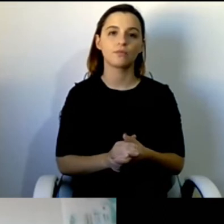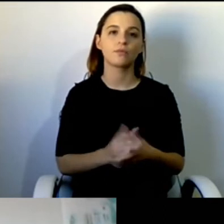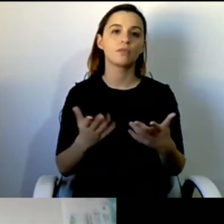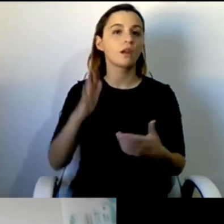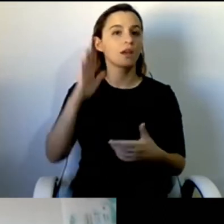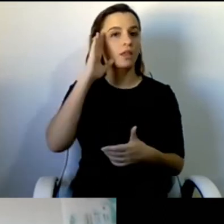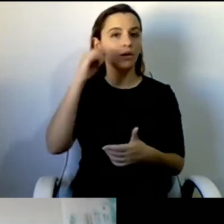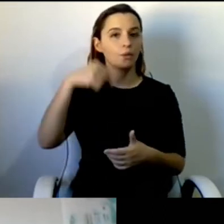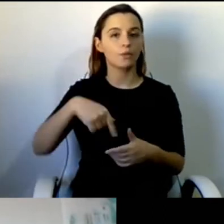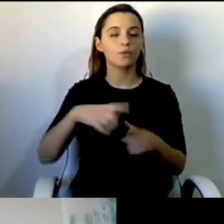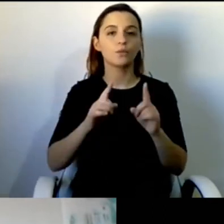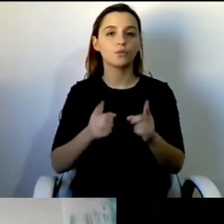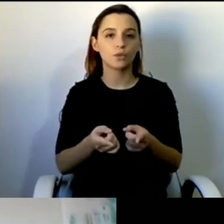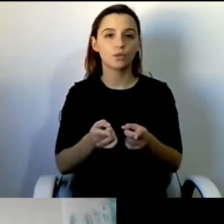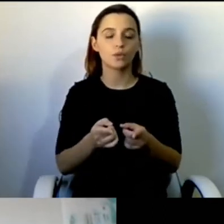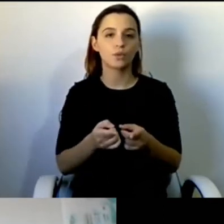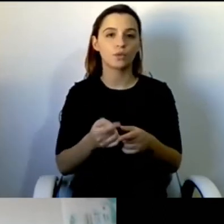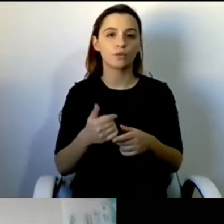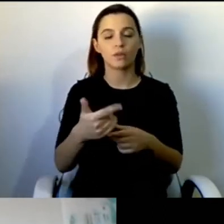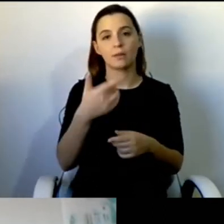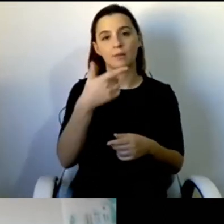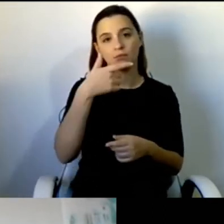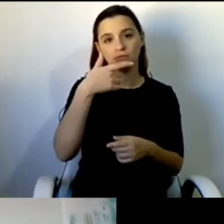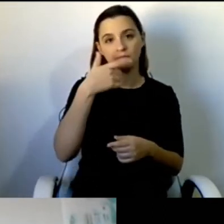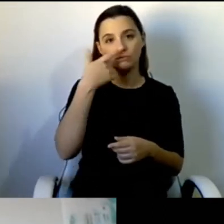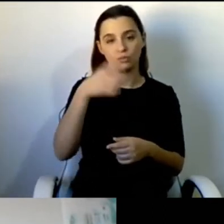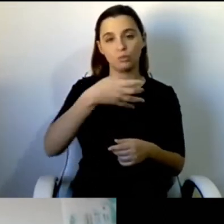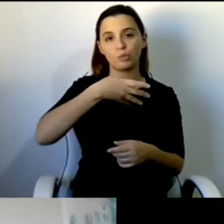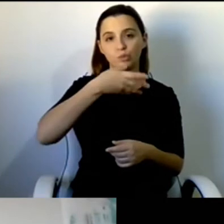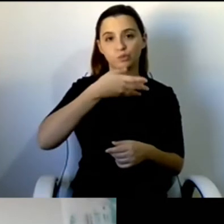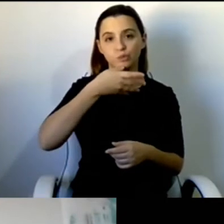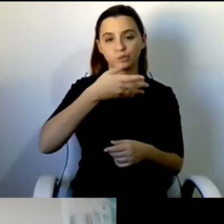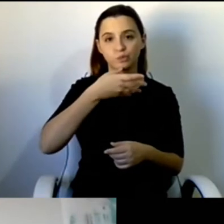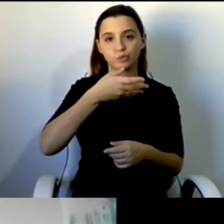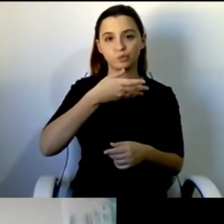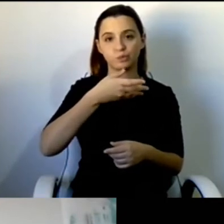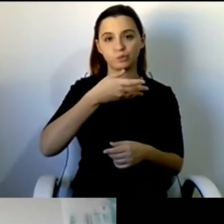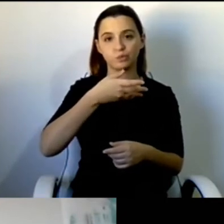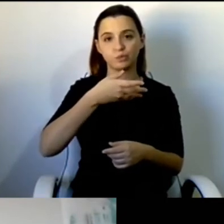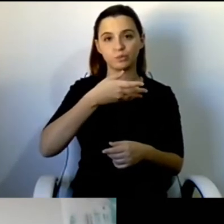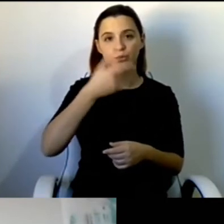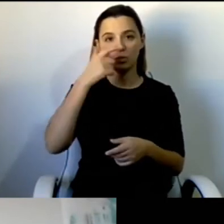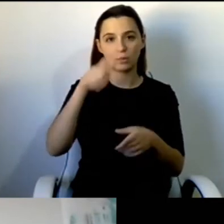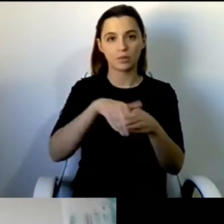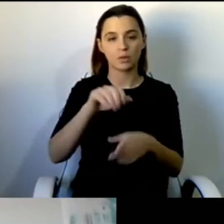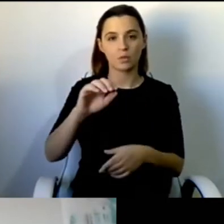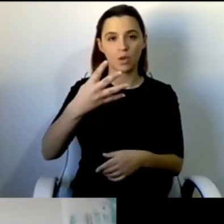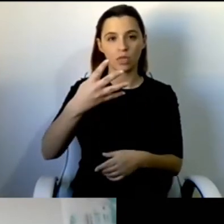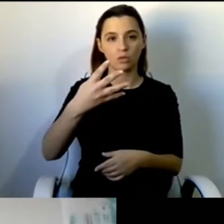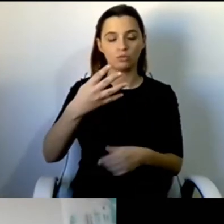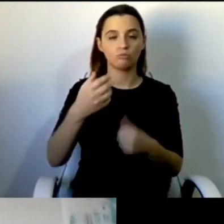que hoje vai ter um painel com quatro participantes internacionais,